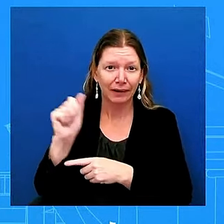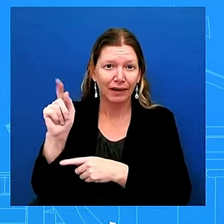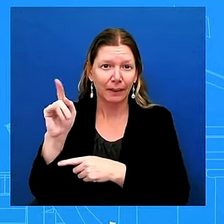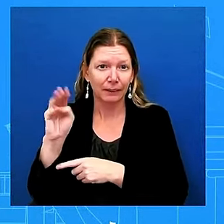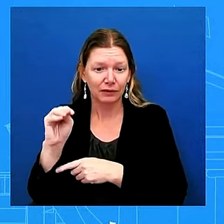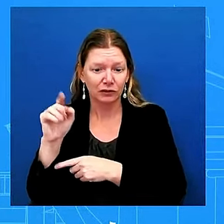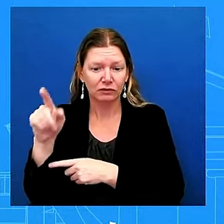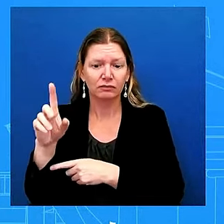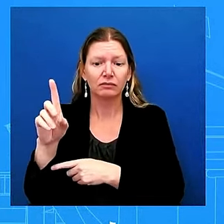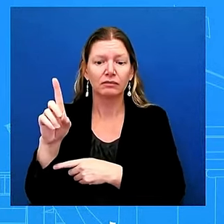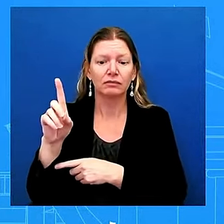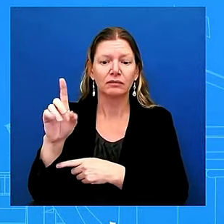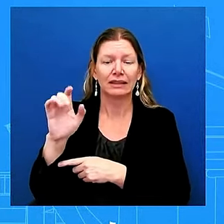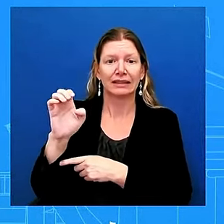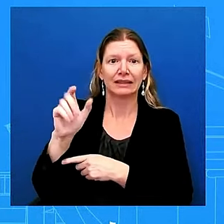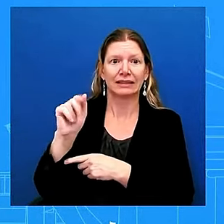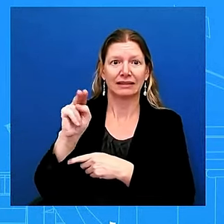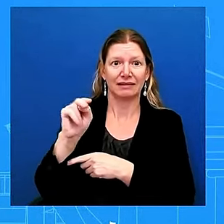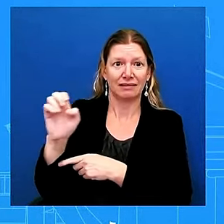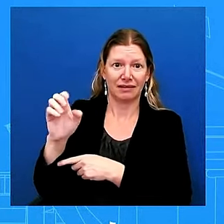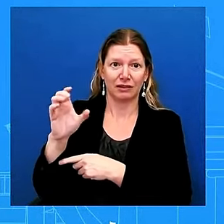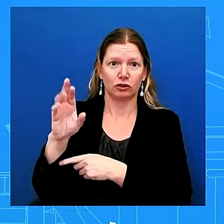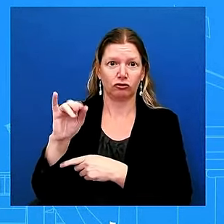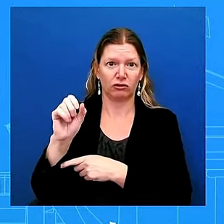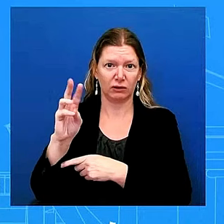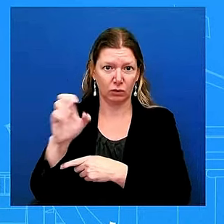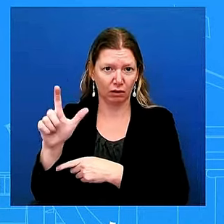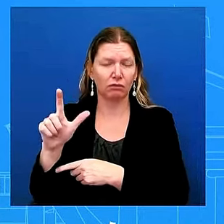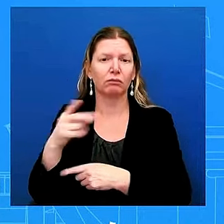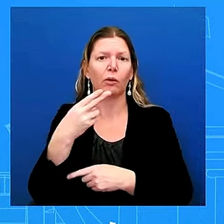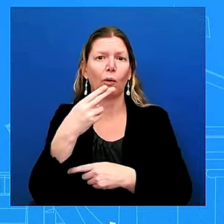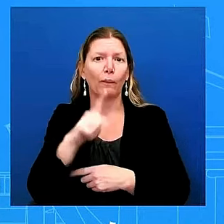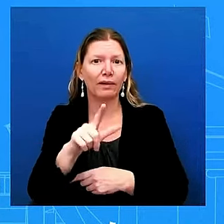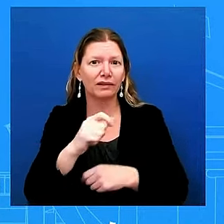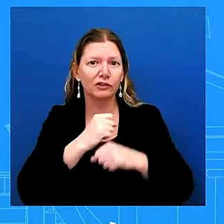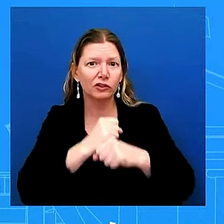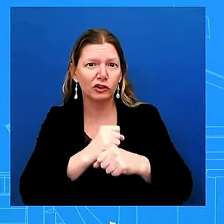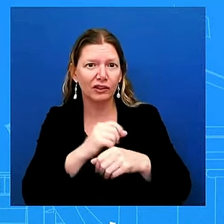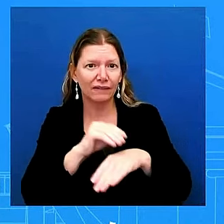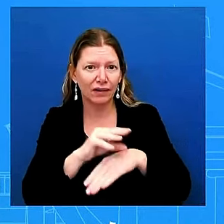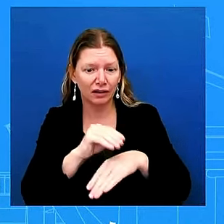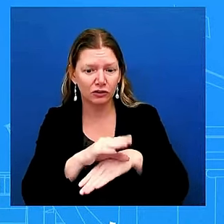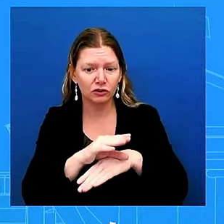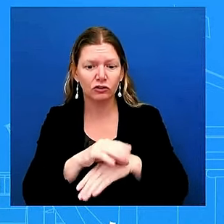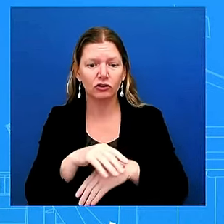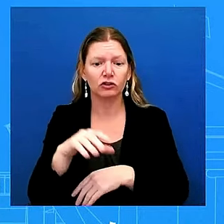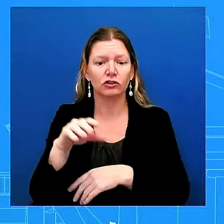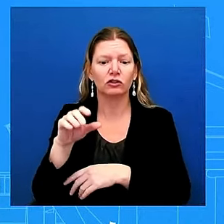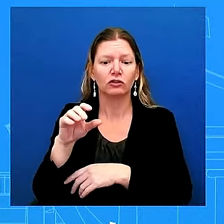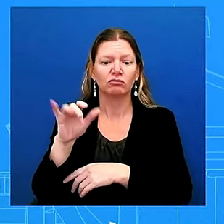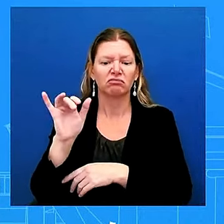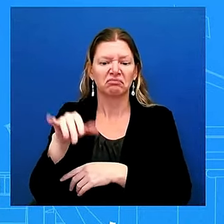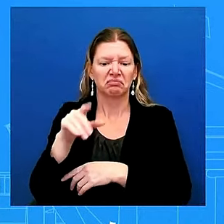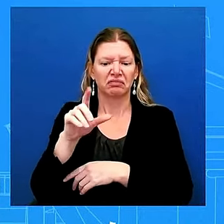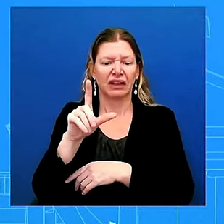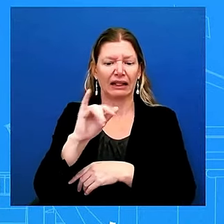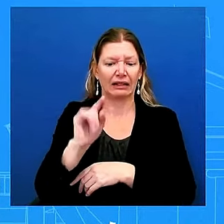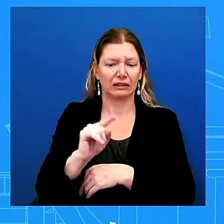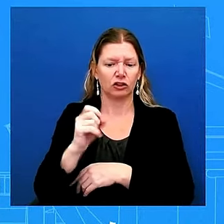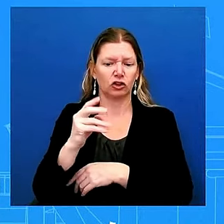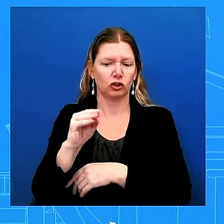today as you can see to my right the president also spoke with north carolina governor ray cooper and george